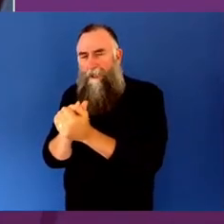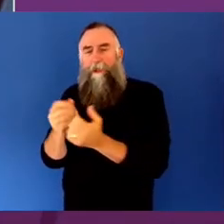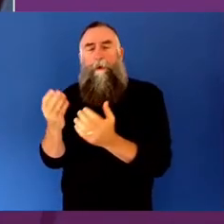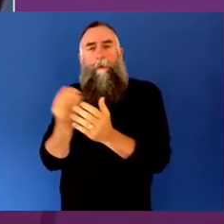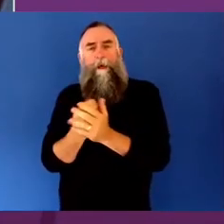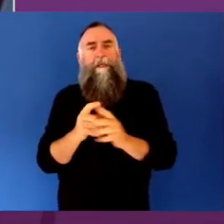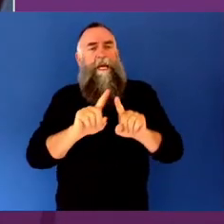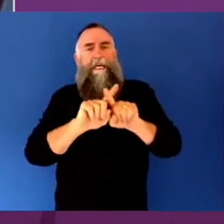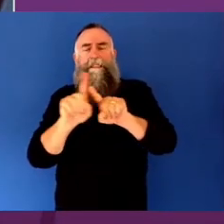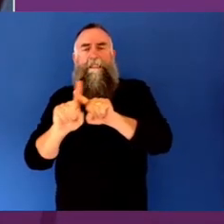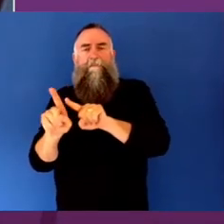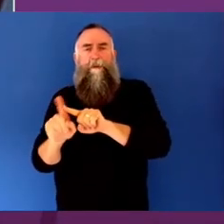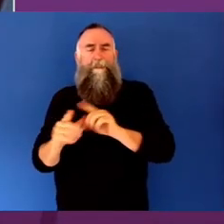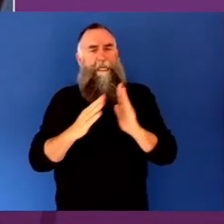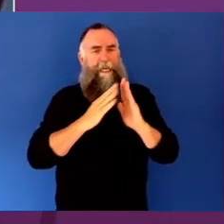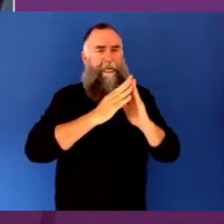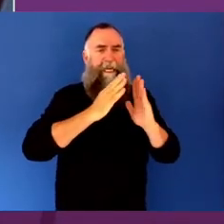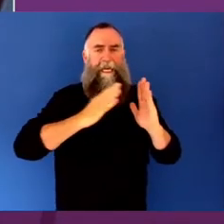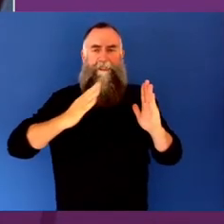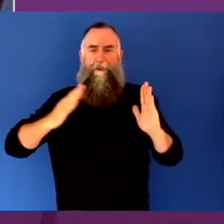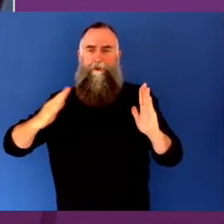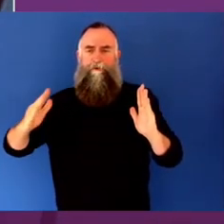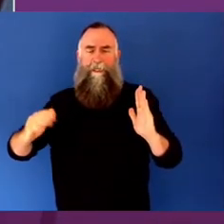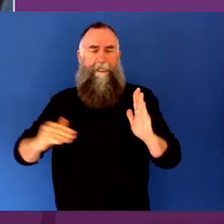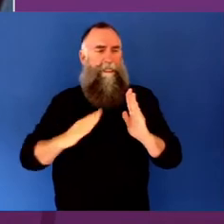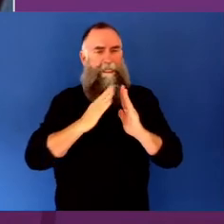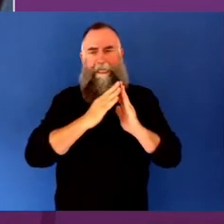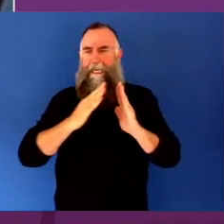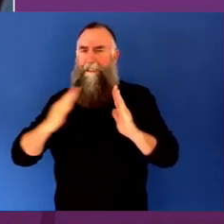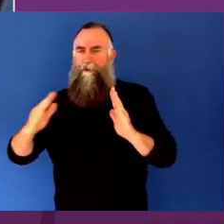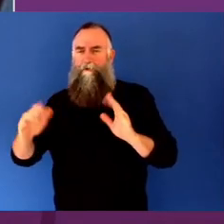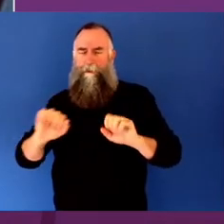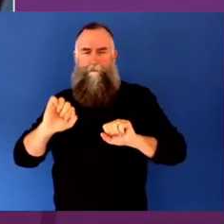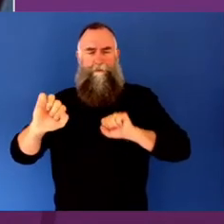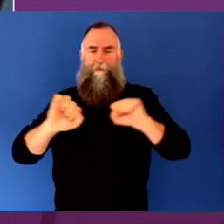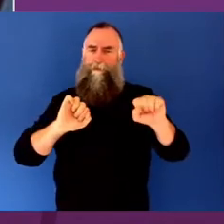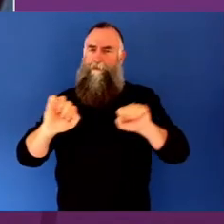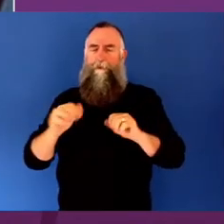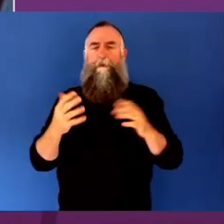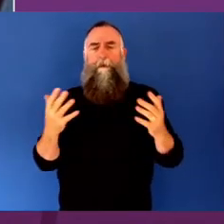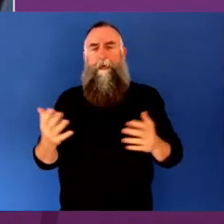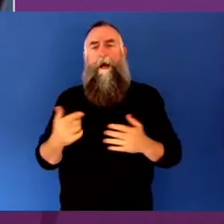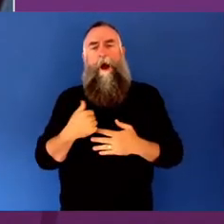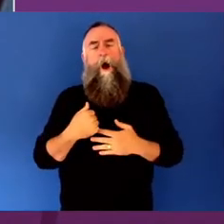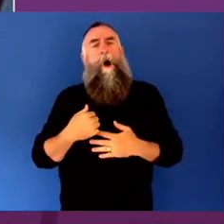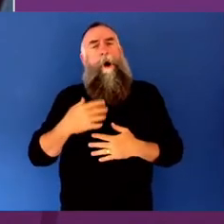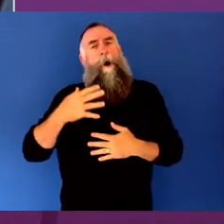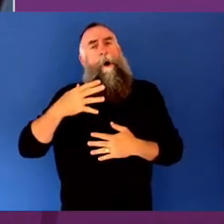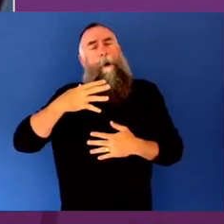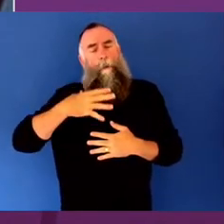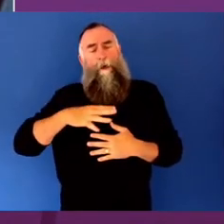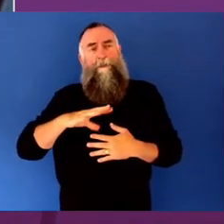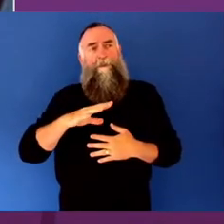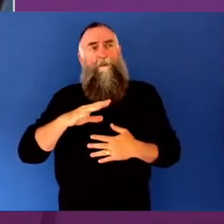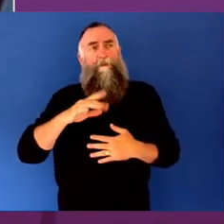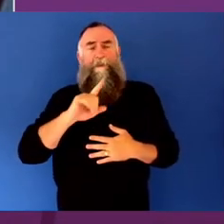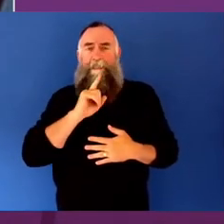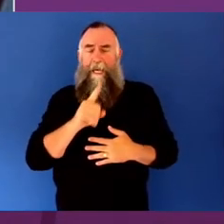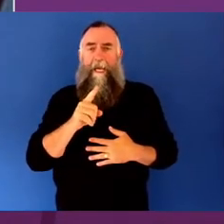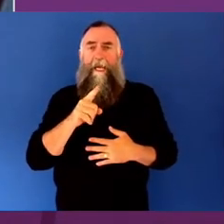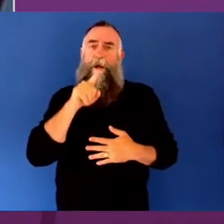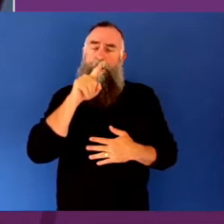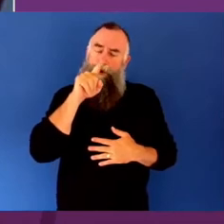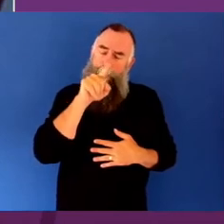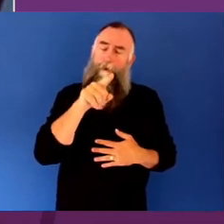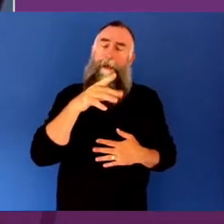wellbeing. And I would go so far as to say that you cannot experience wellbeing if you're not engaging with the